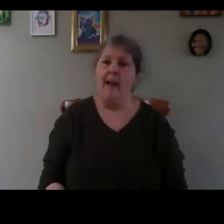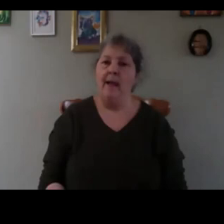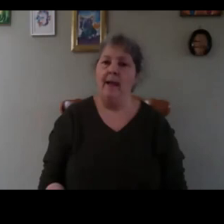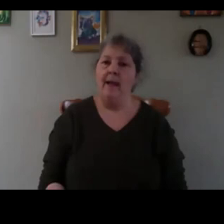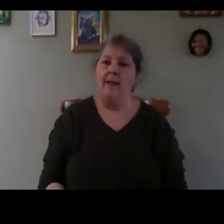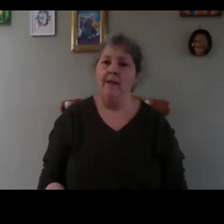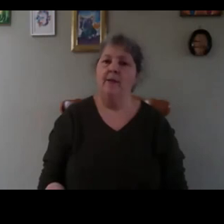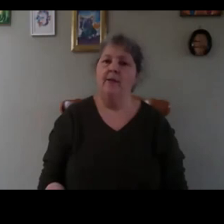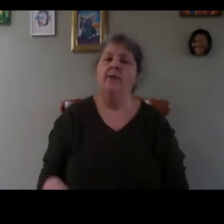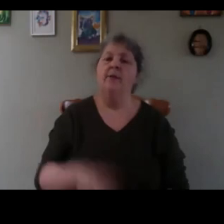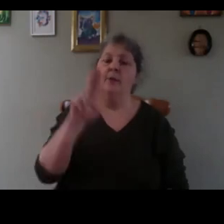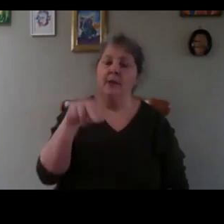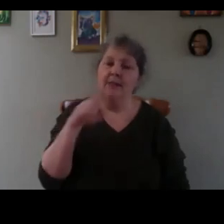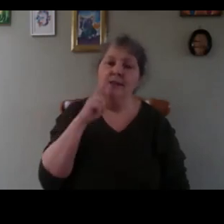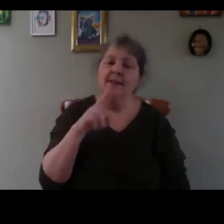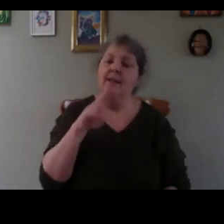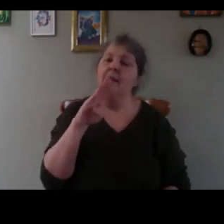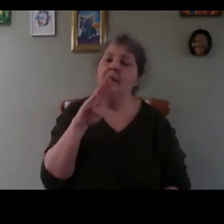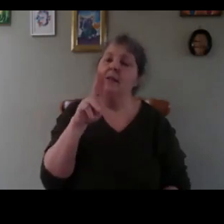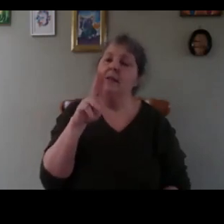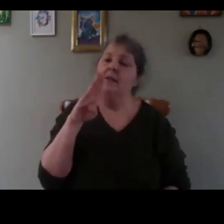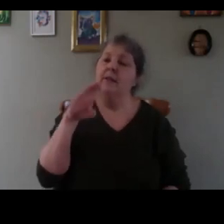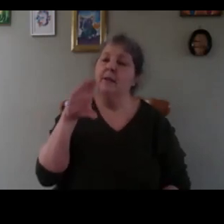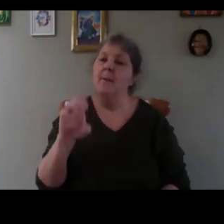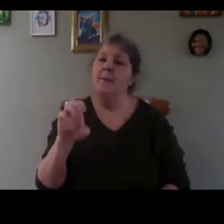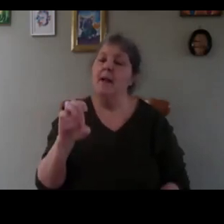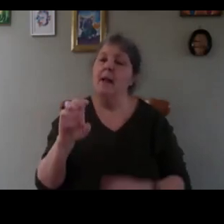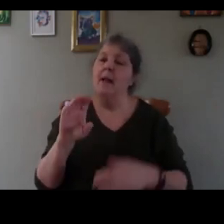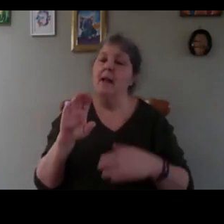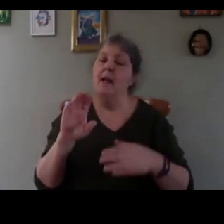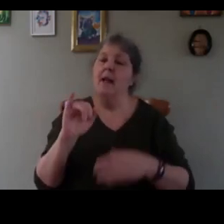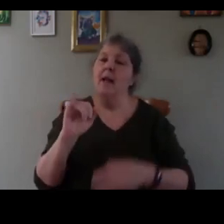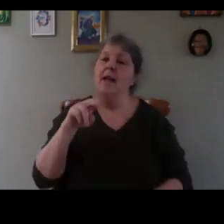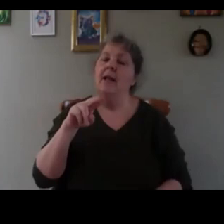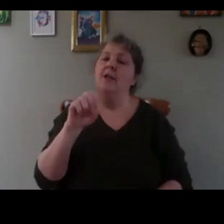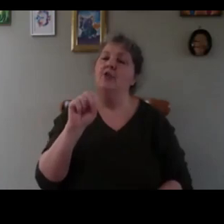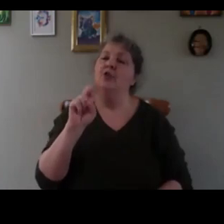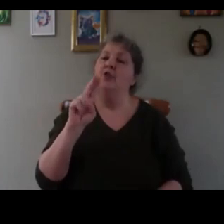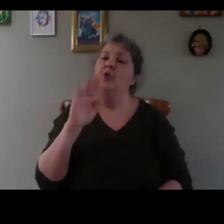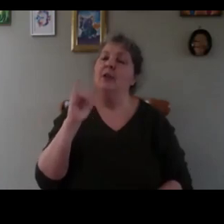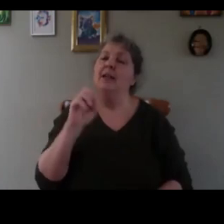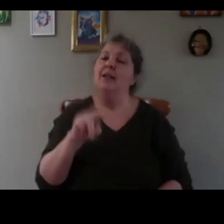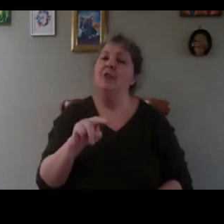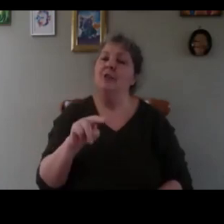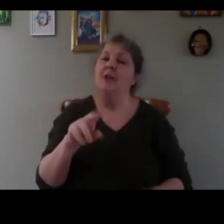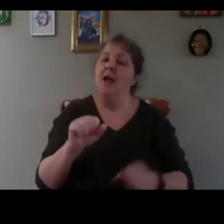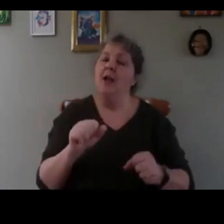bubble insulation we got minus five not so long so I got that